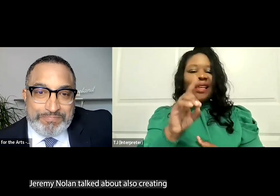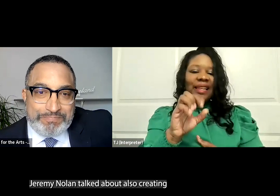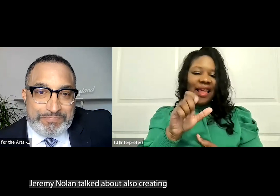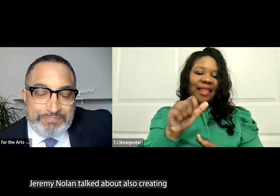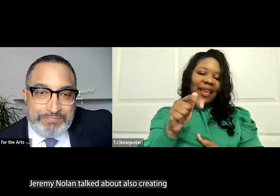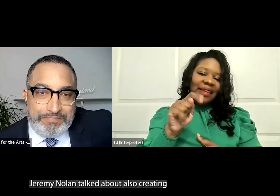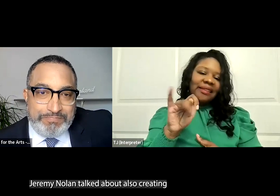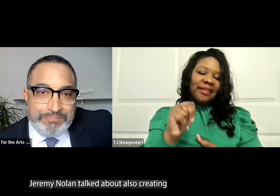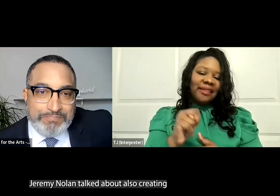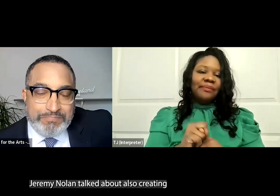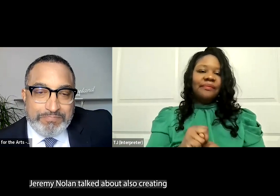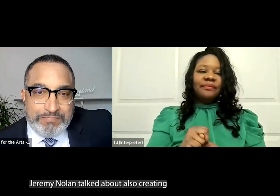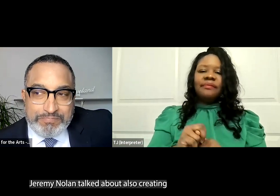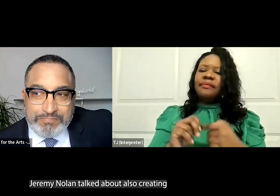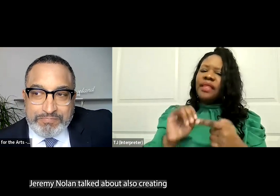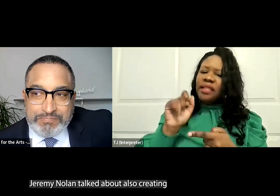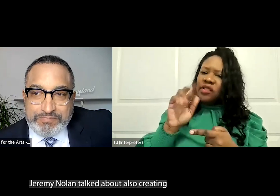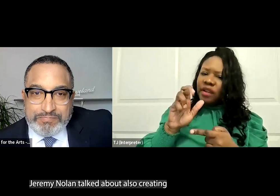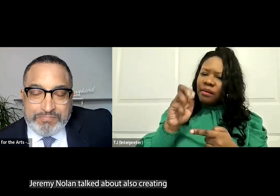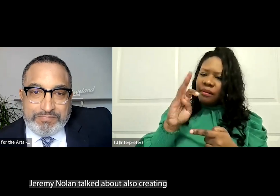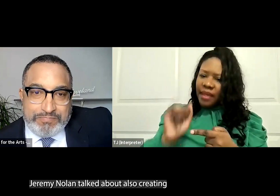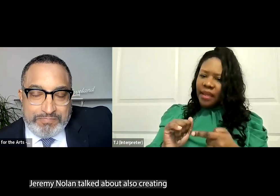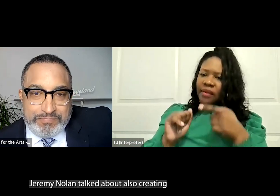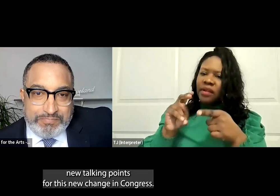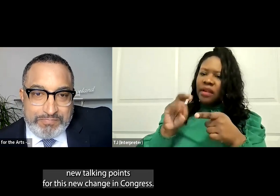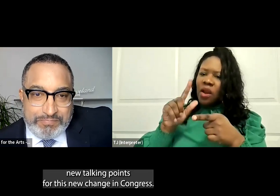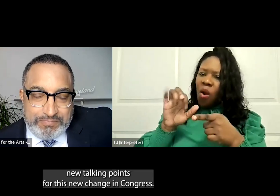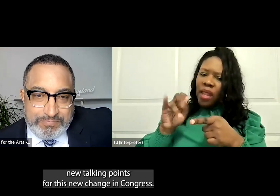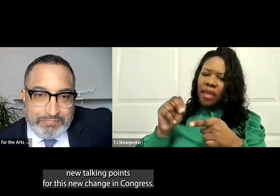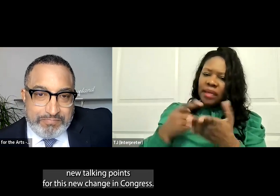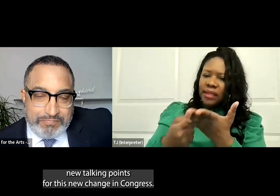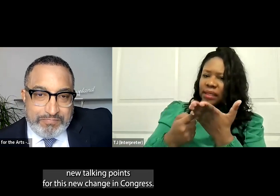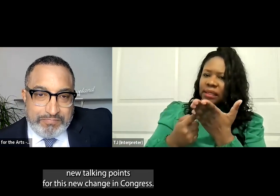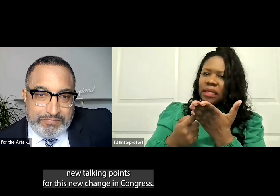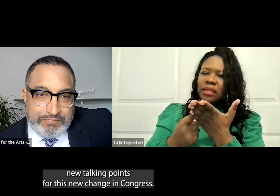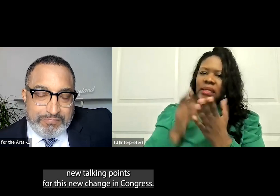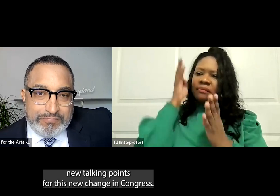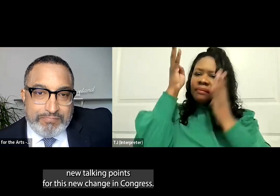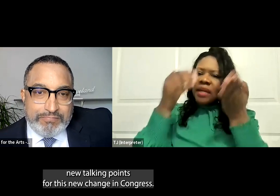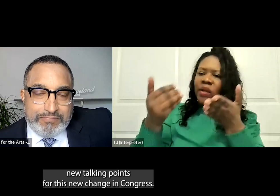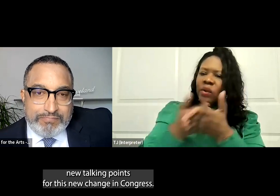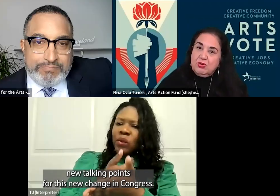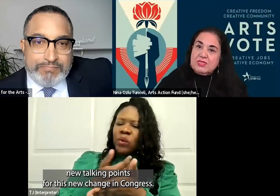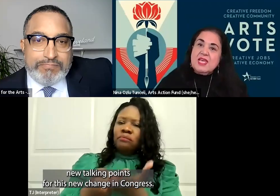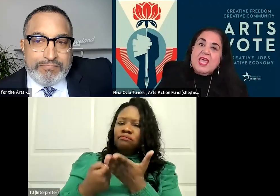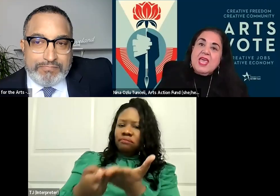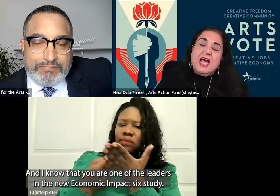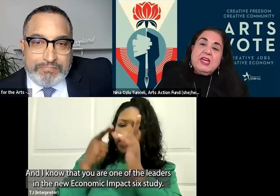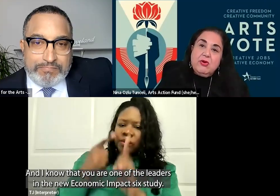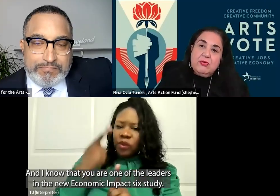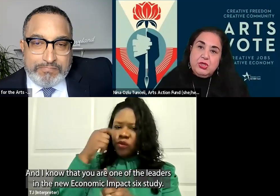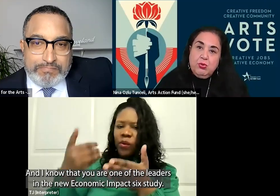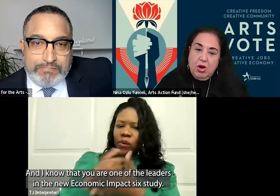Jeremy, Nolan talked about also creating new talking points for this new change in Congress,